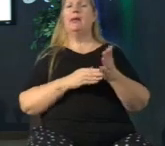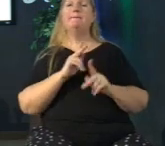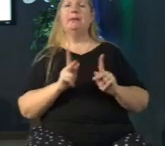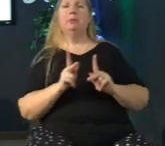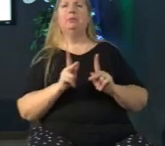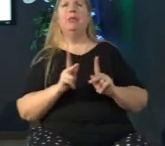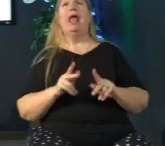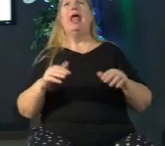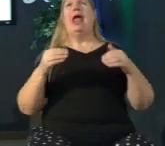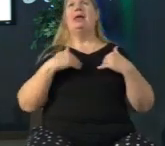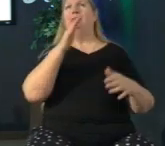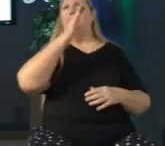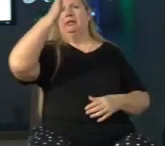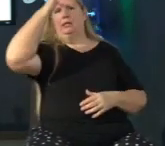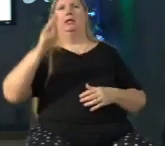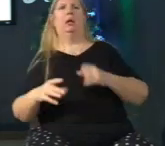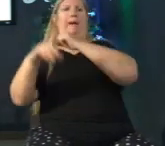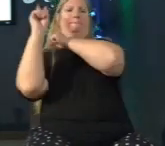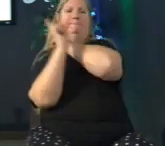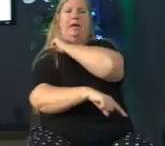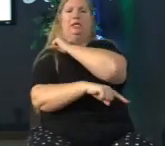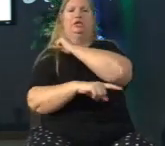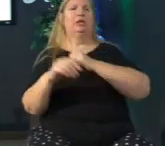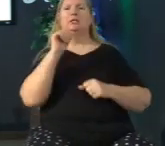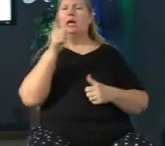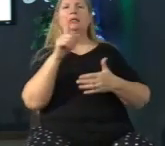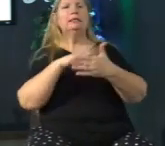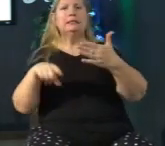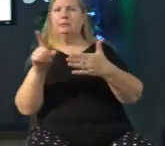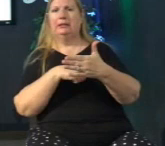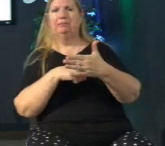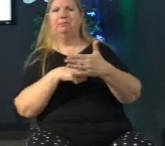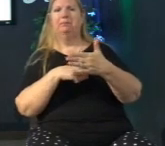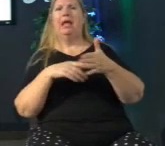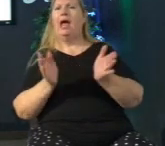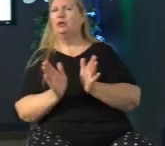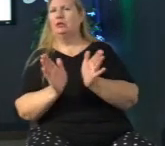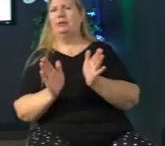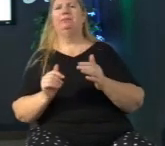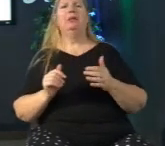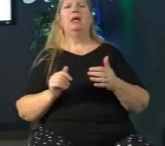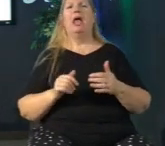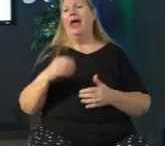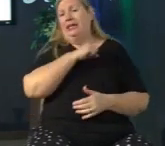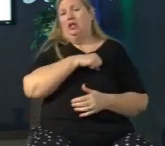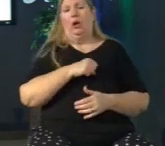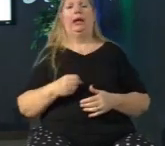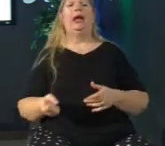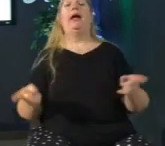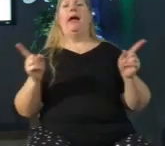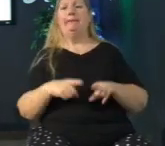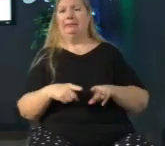who punished you they didn't discipline you and I am sorry that that happened to you